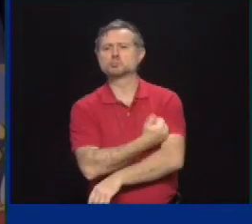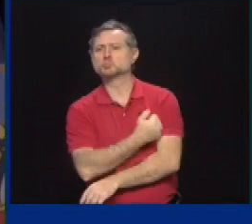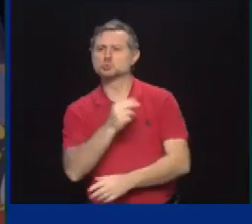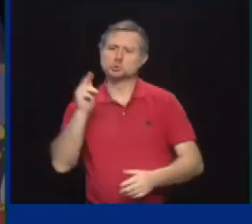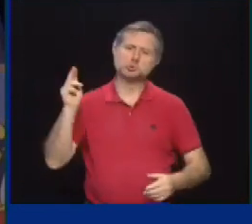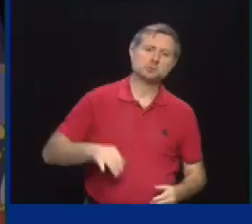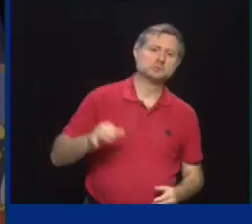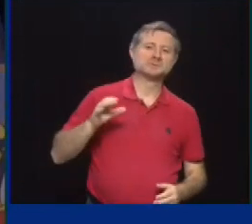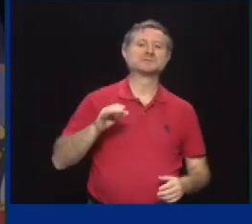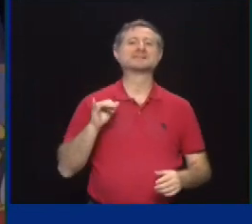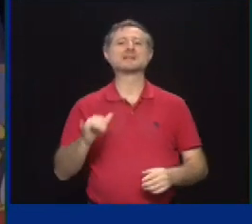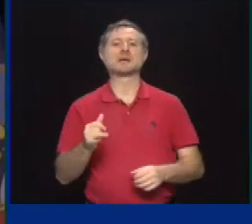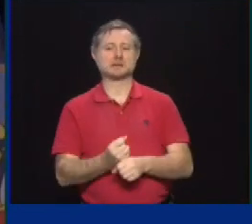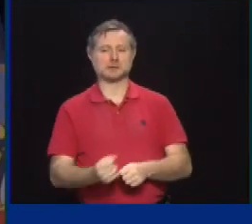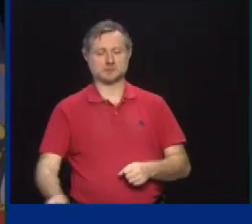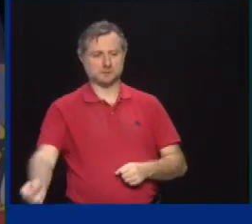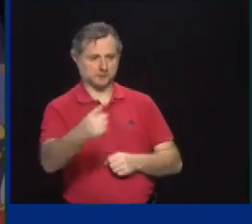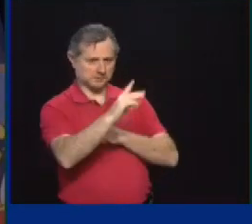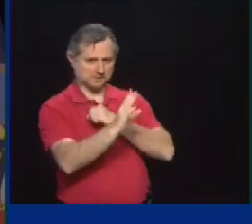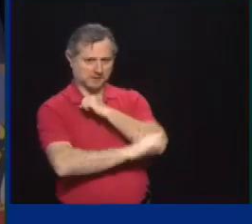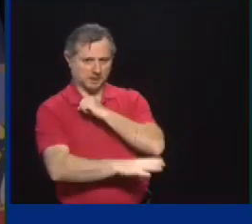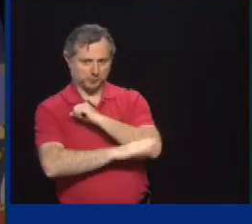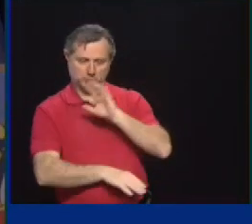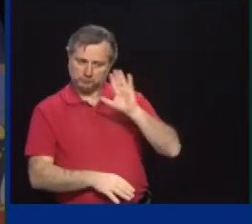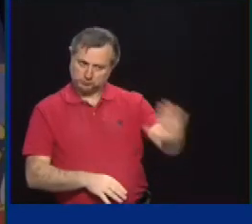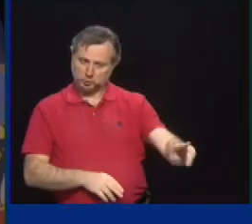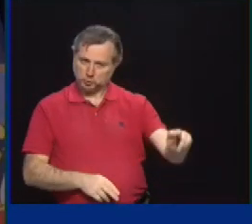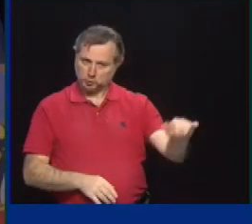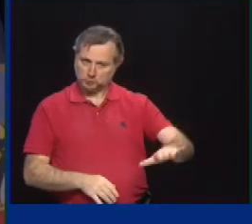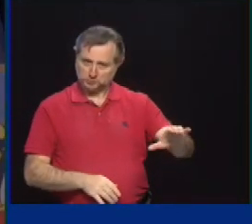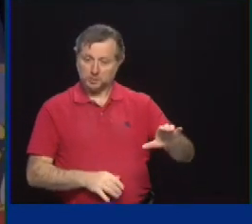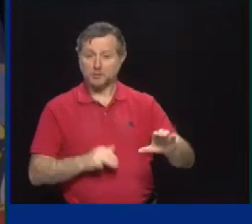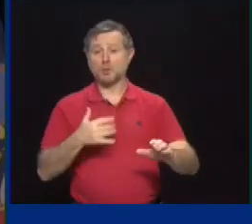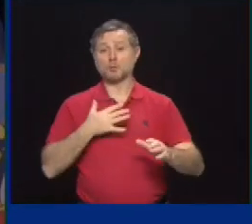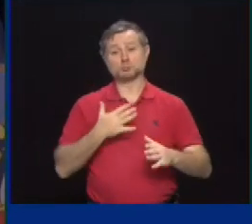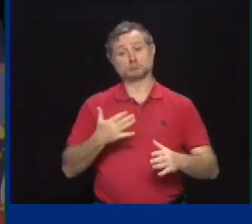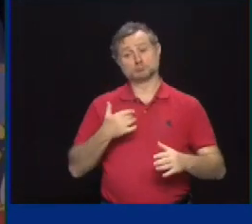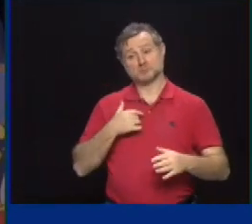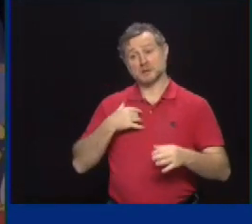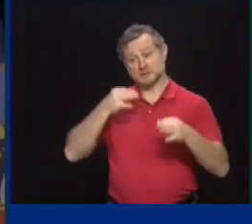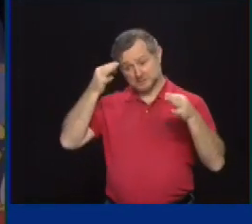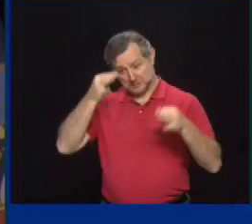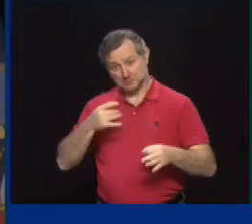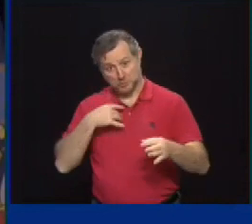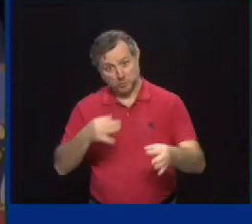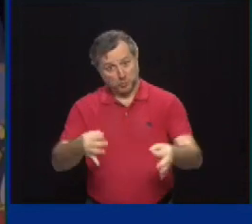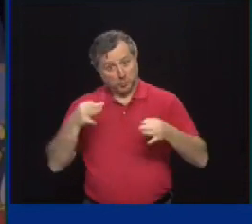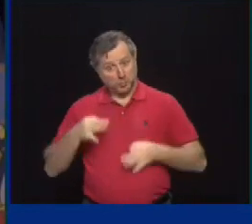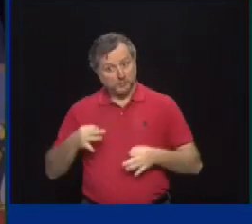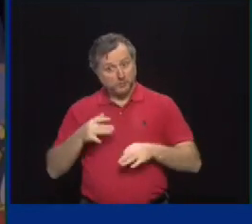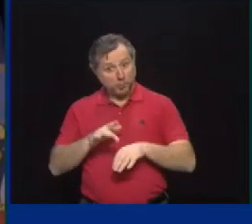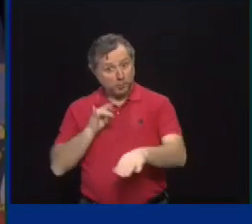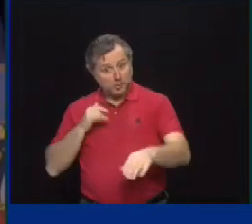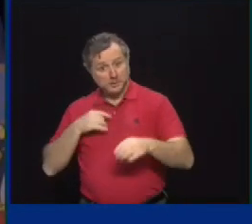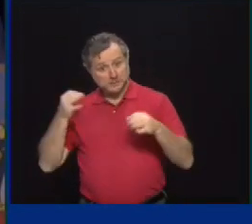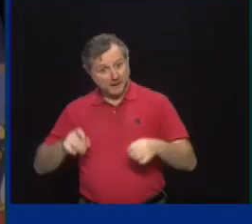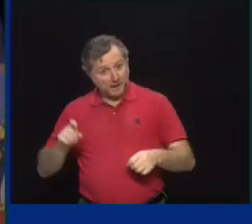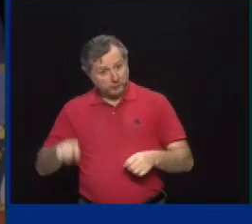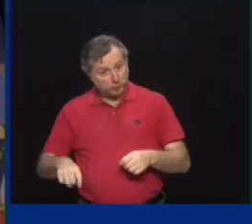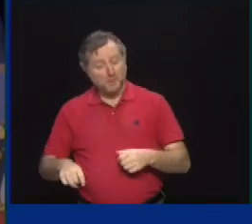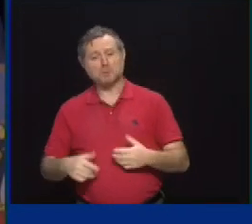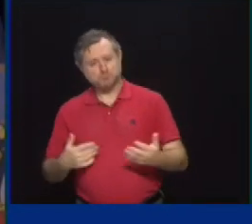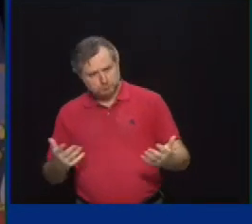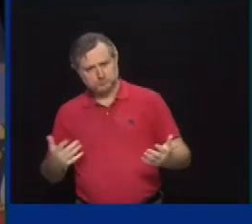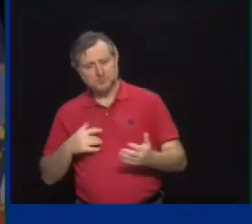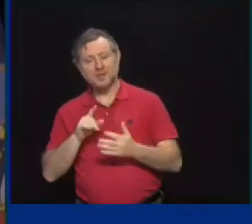Anyhow, they're not talking about, I'm willing to make decisions even sooner, should the need arise. So all options are on the table for sure. Governor,